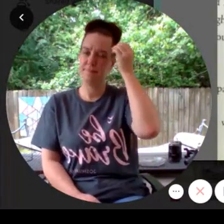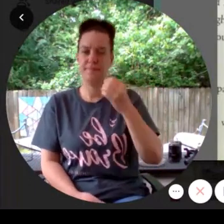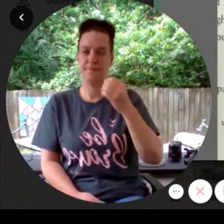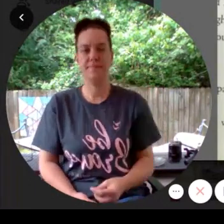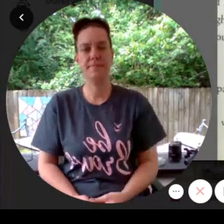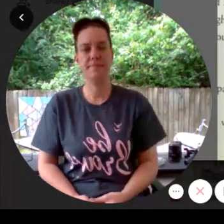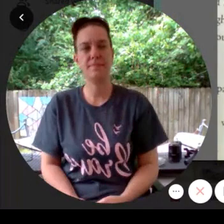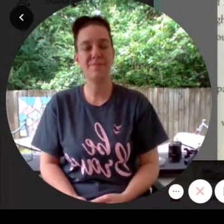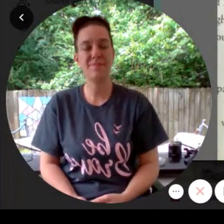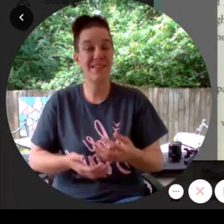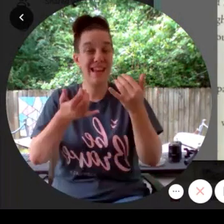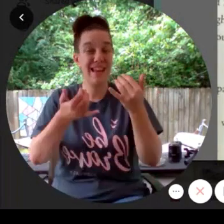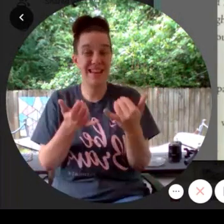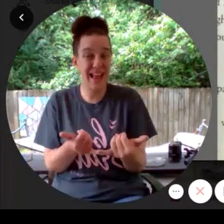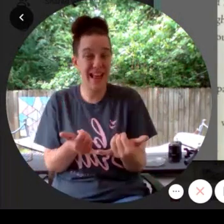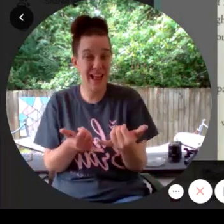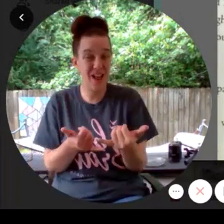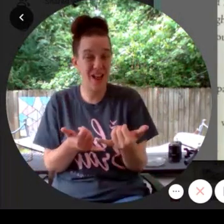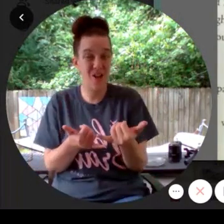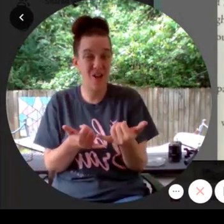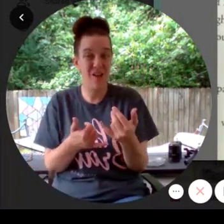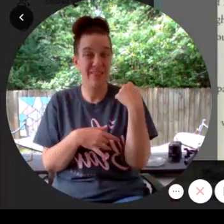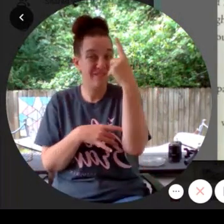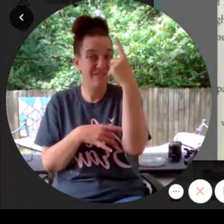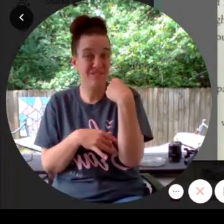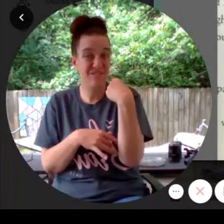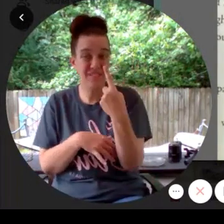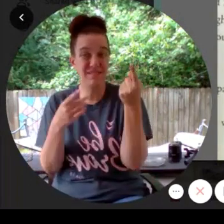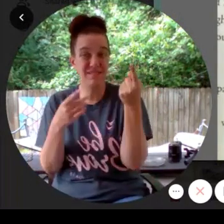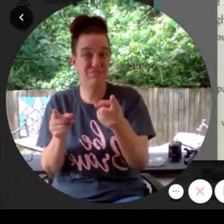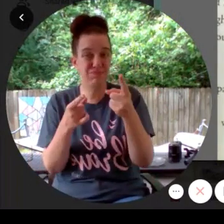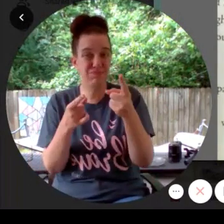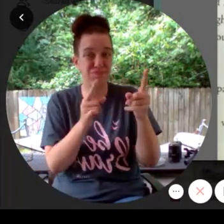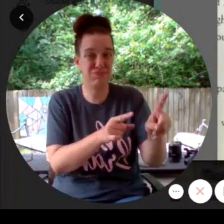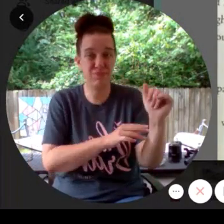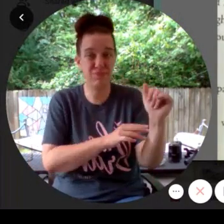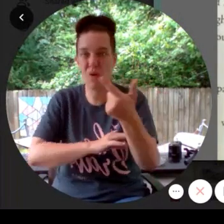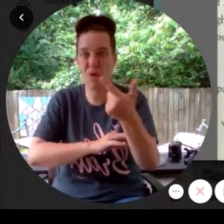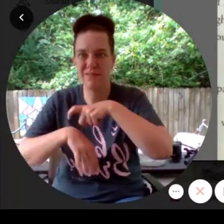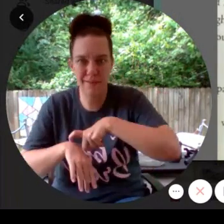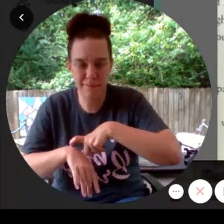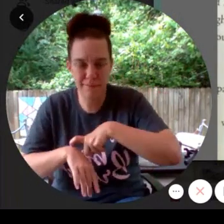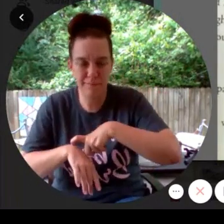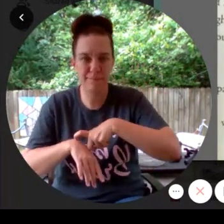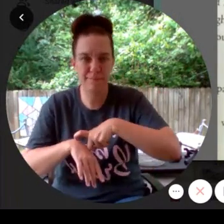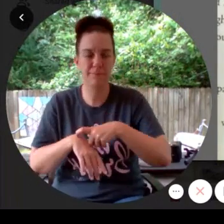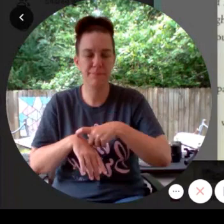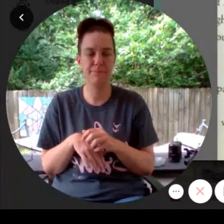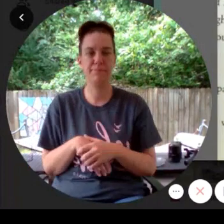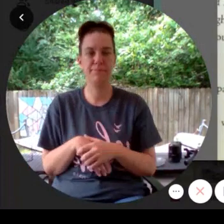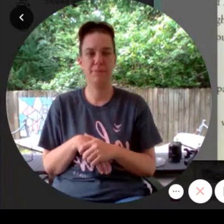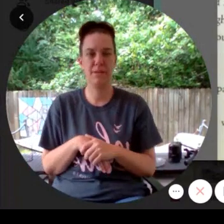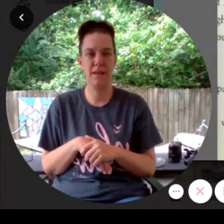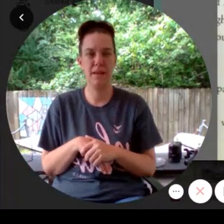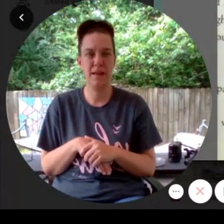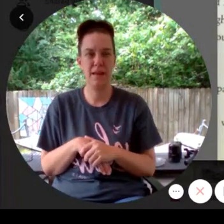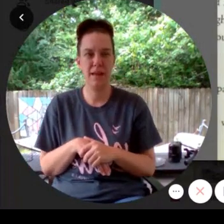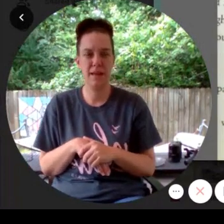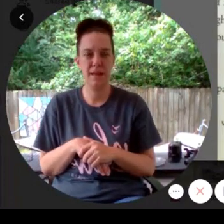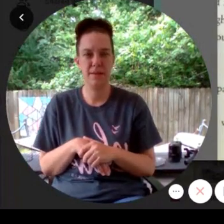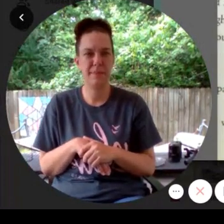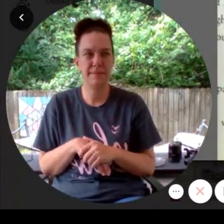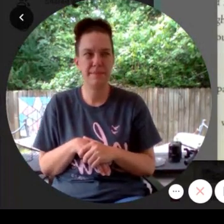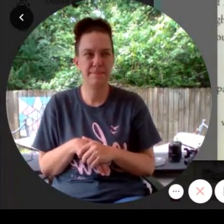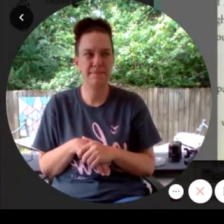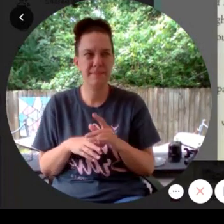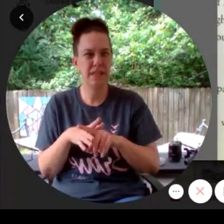And now it was happening all the time. When had it started? When old man Barkin